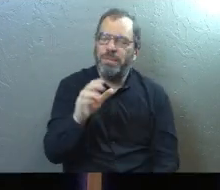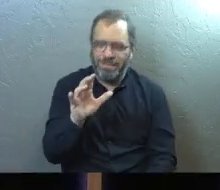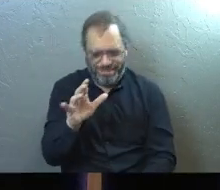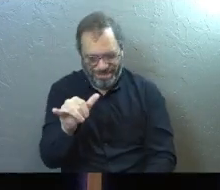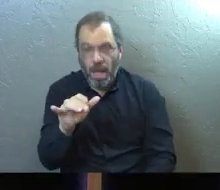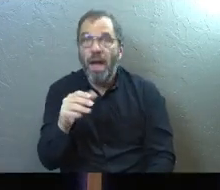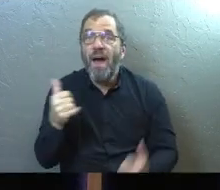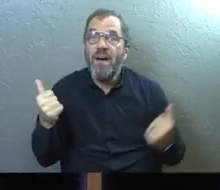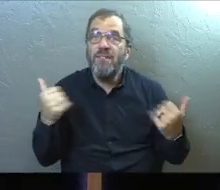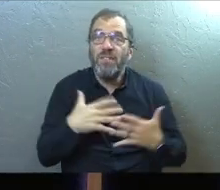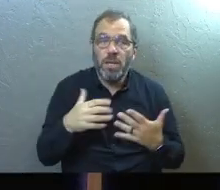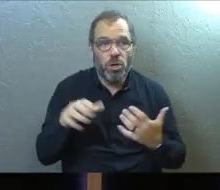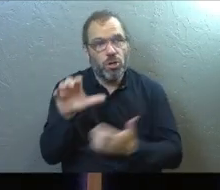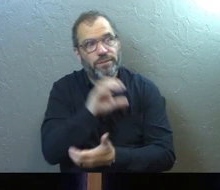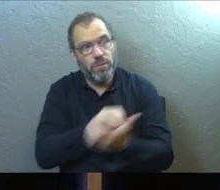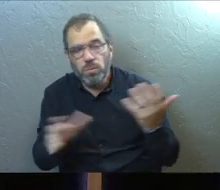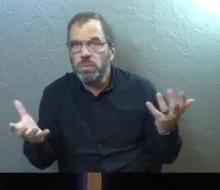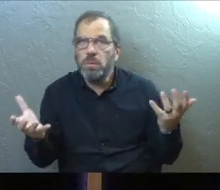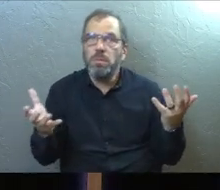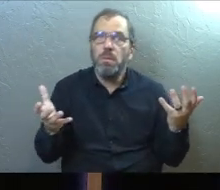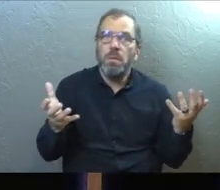Yeah. Fear and confusion.